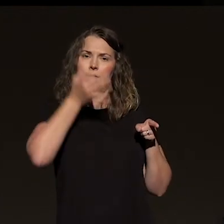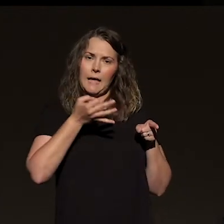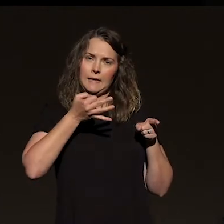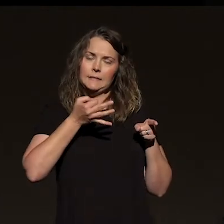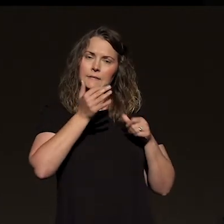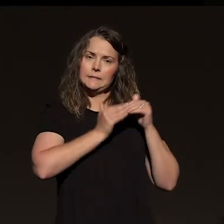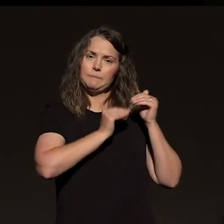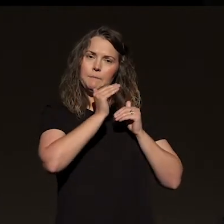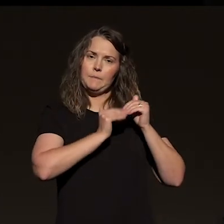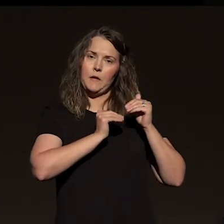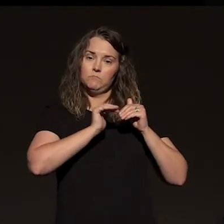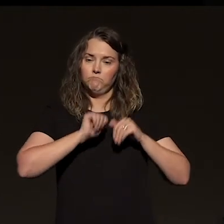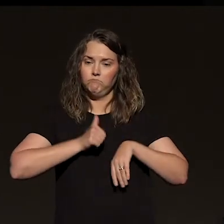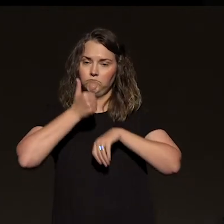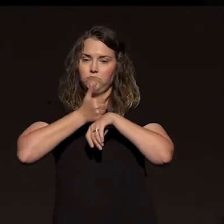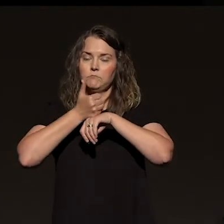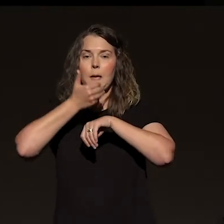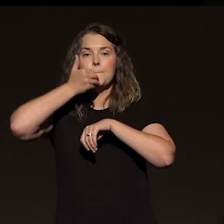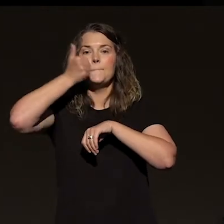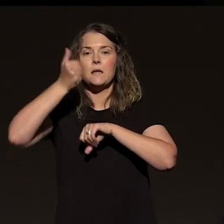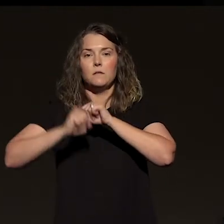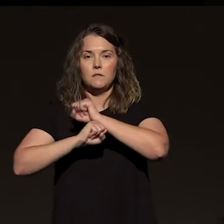build with a better foundation.